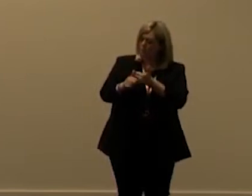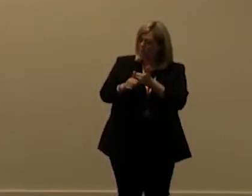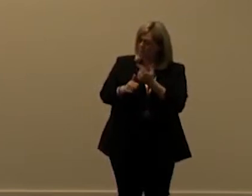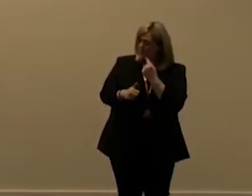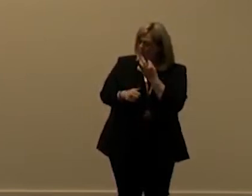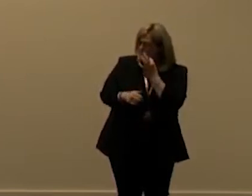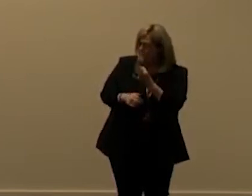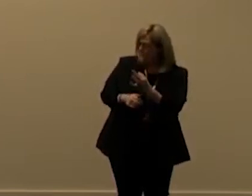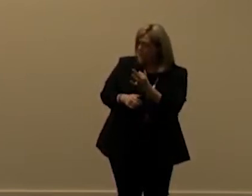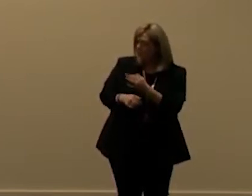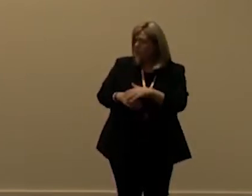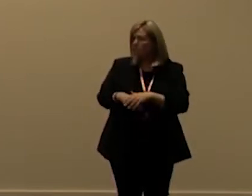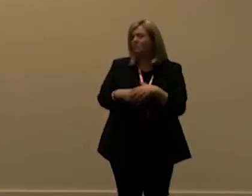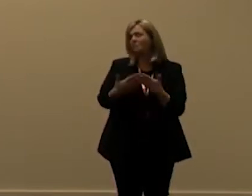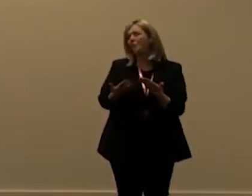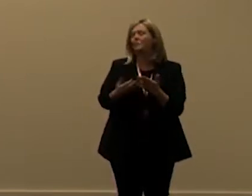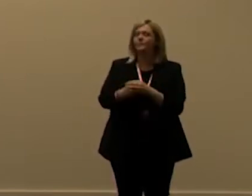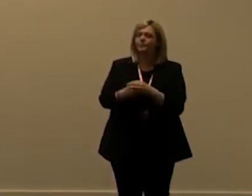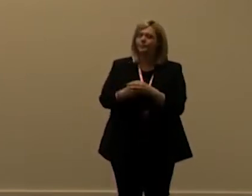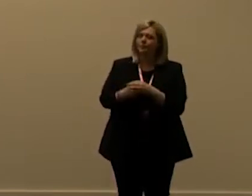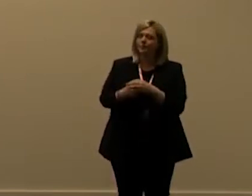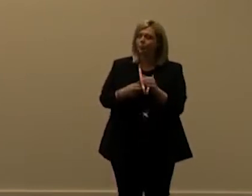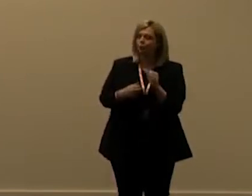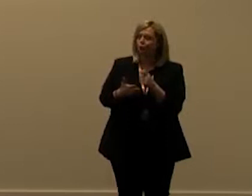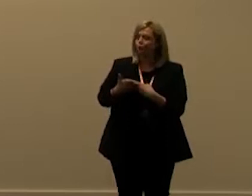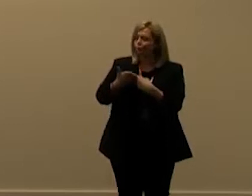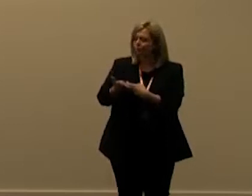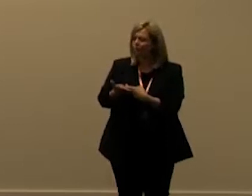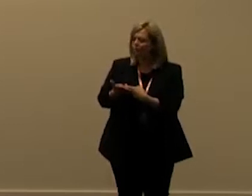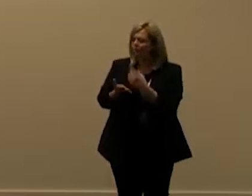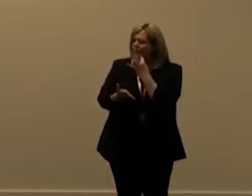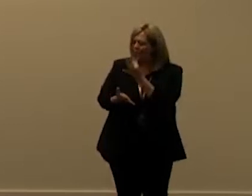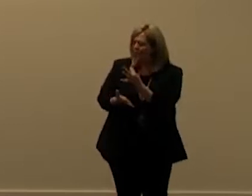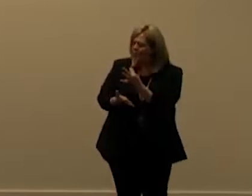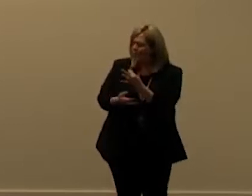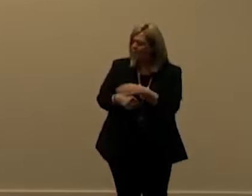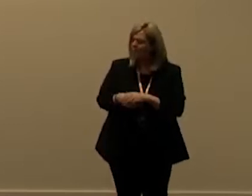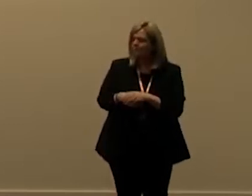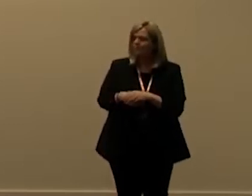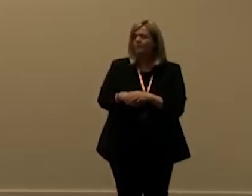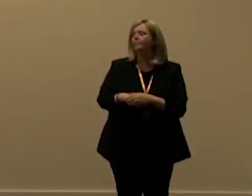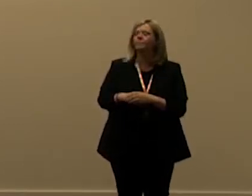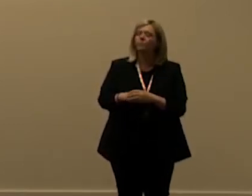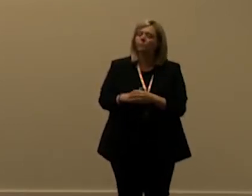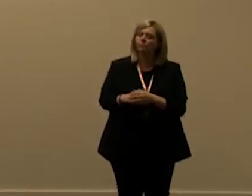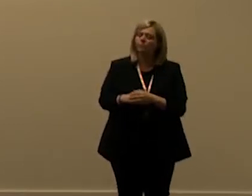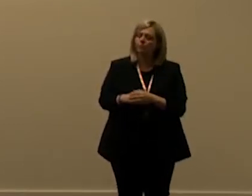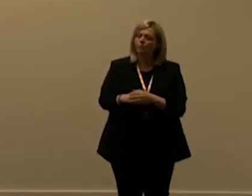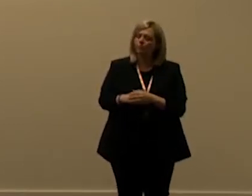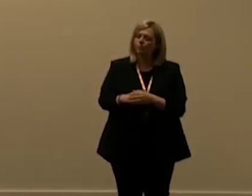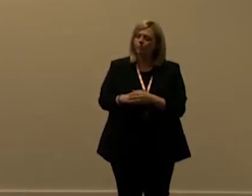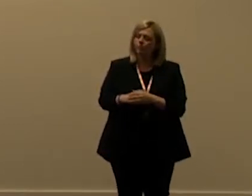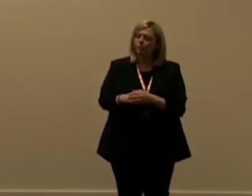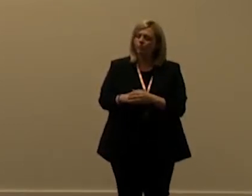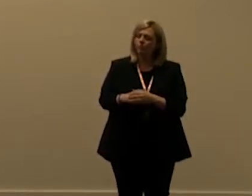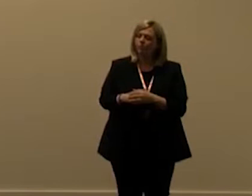which i generally recommend that you do if you have that type of type of setup and you really need it um it